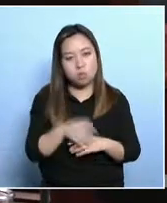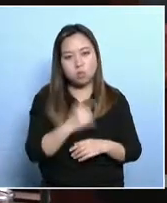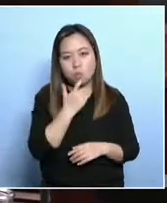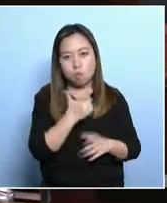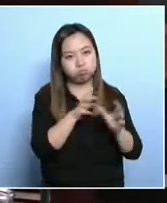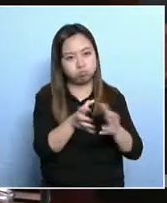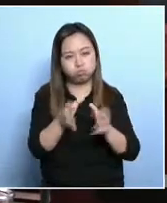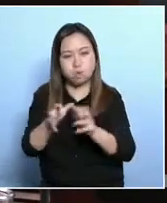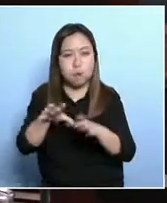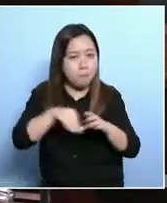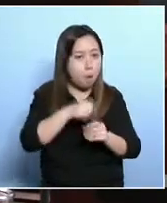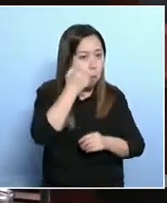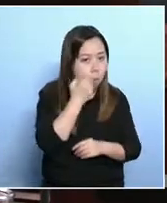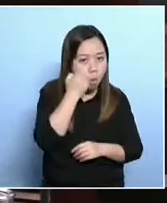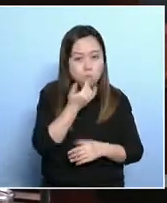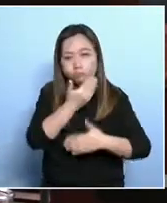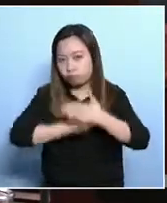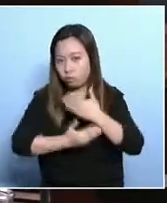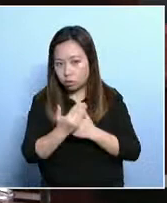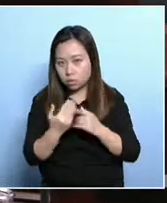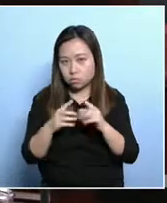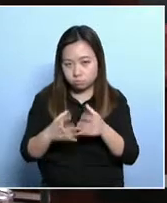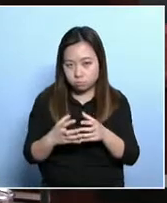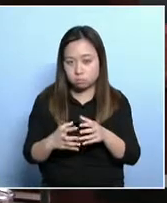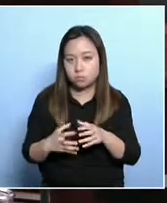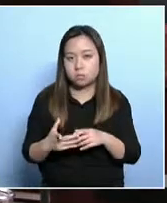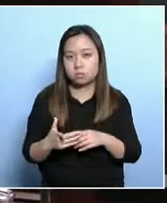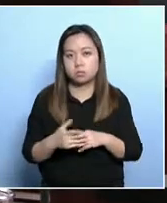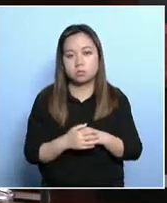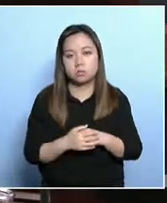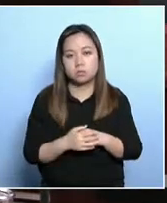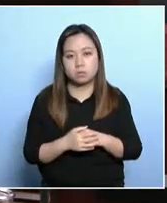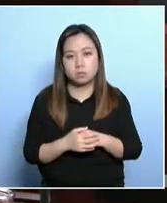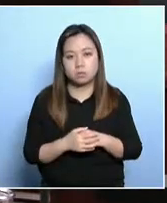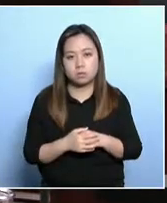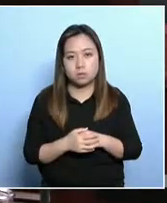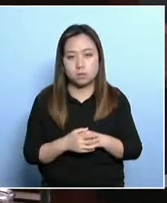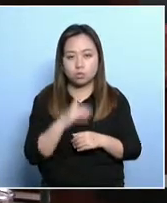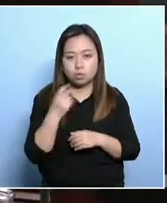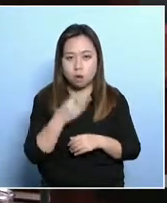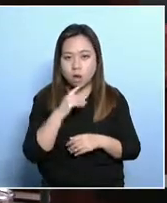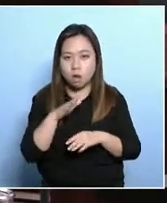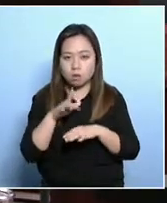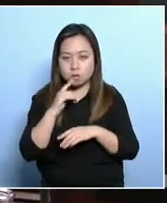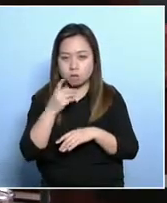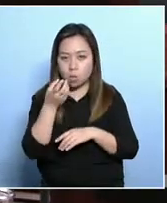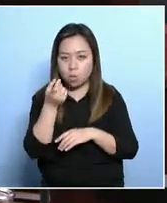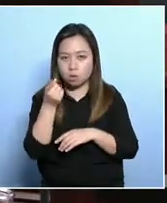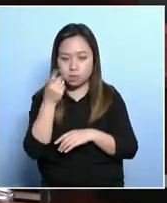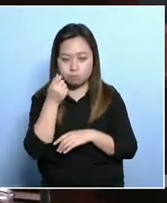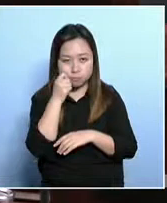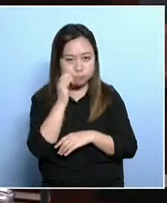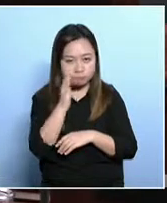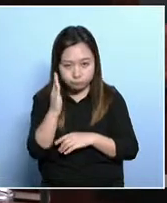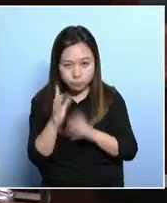poverty. Now, many groups, including the elderly, the handicapped, and ethnic